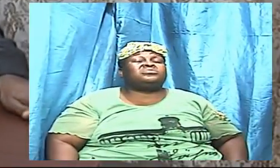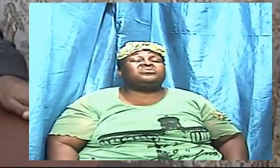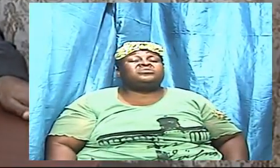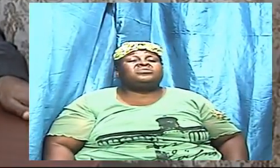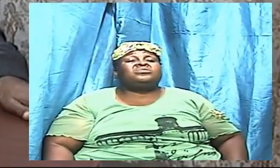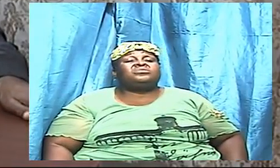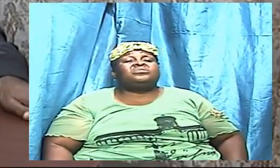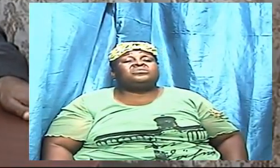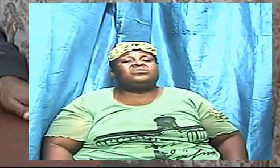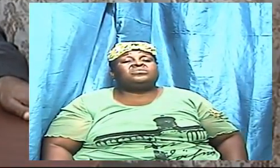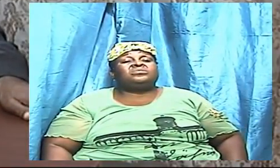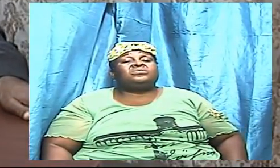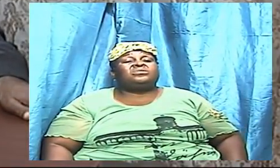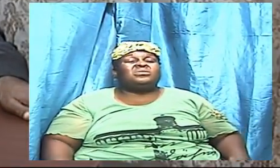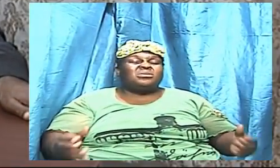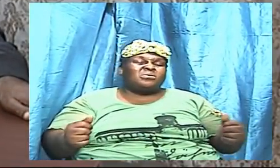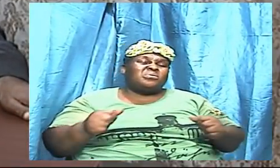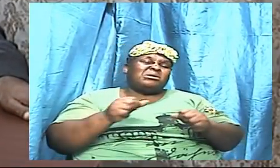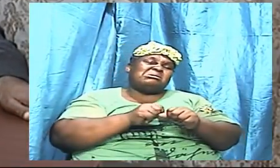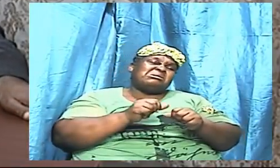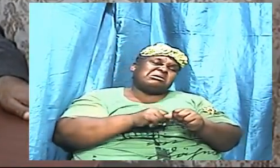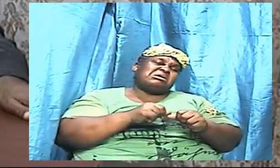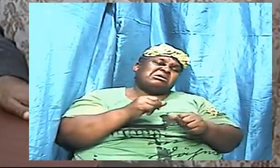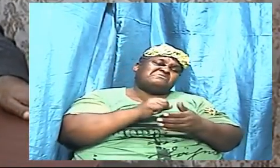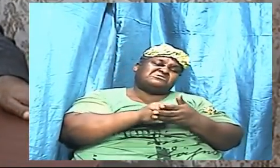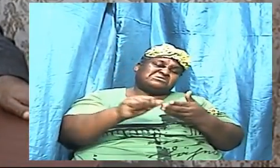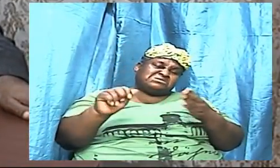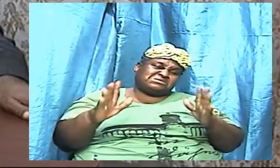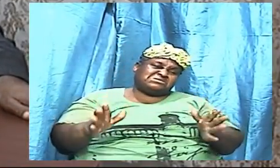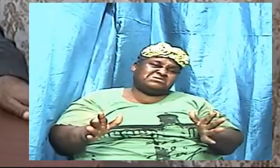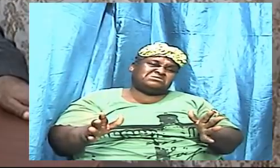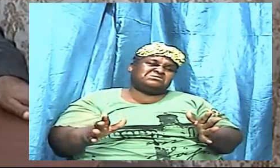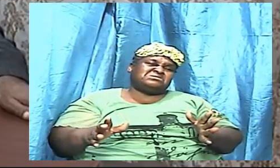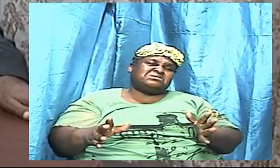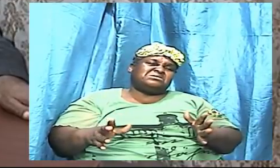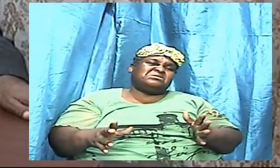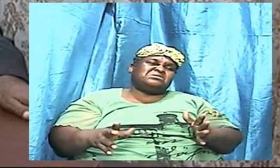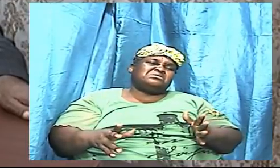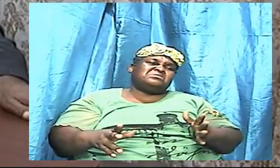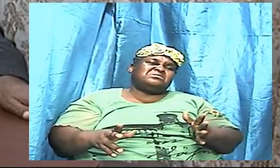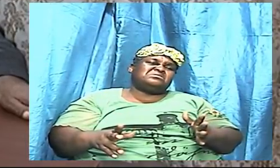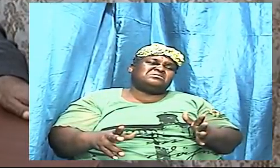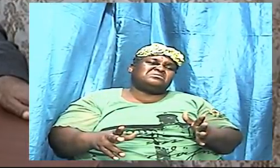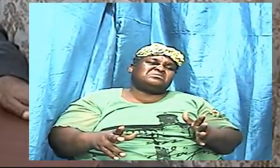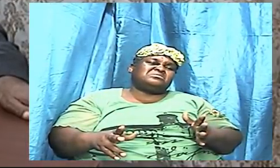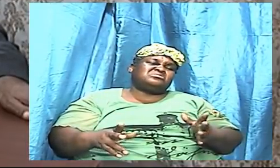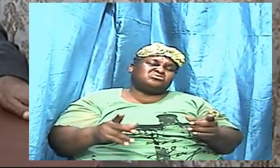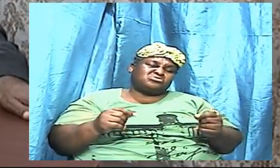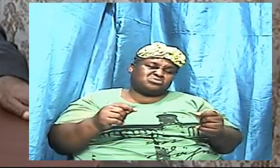want every saint to follow through we are